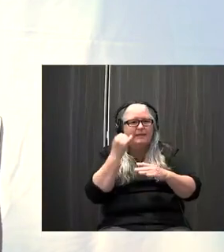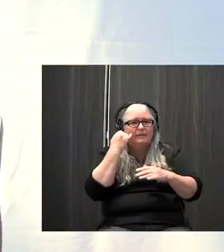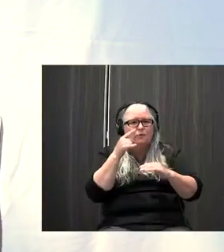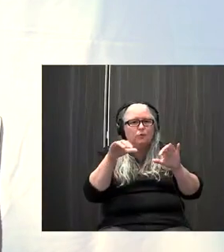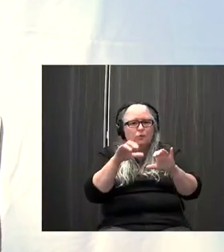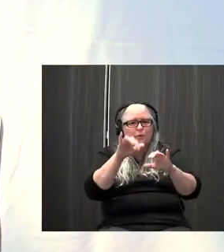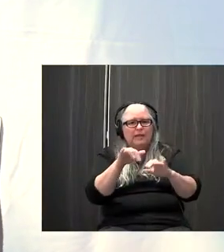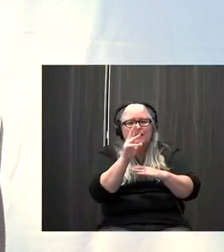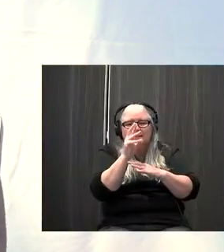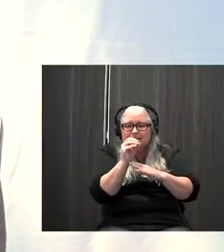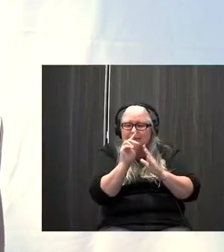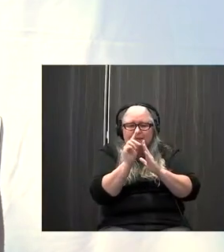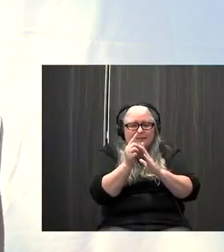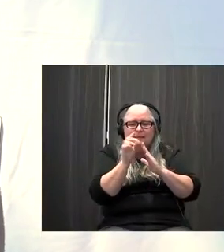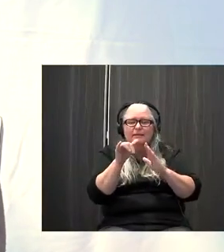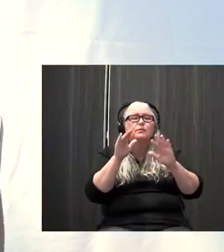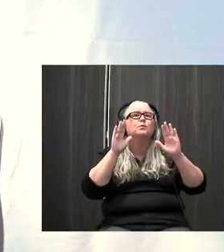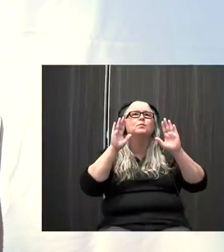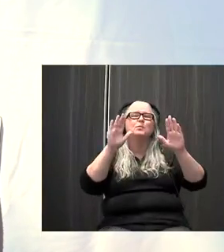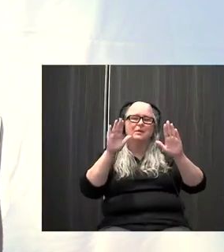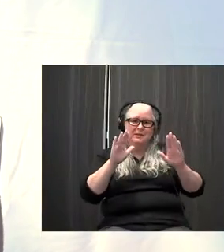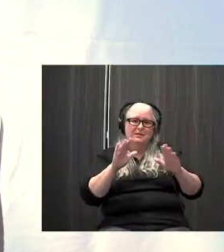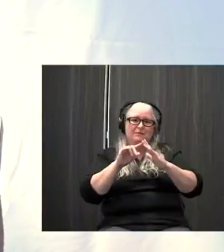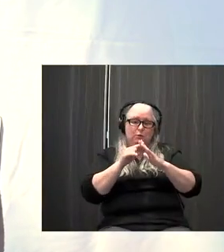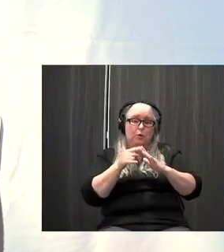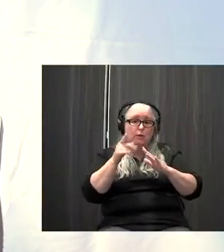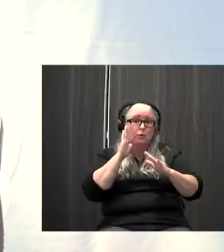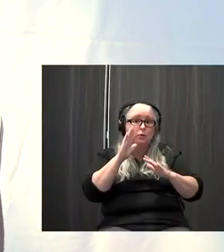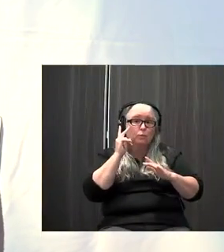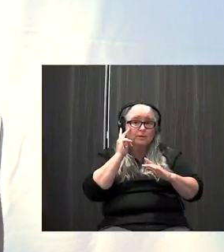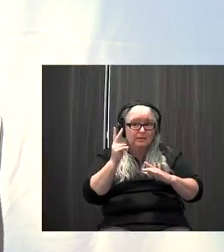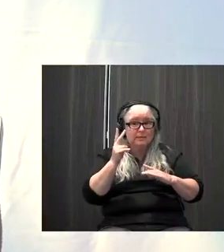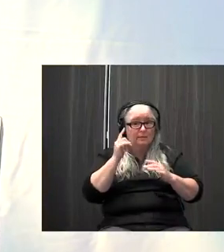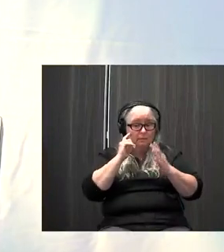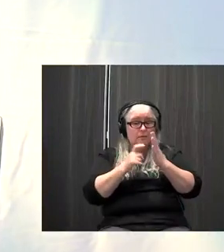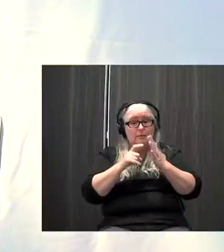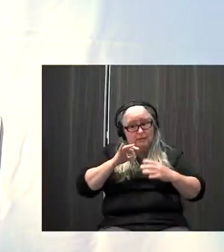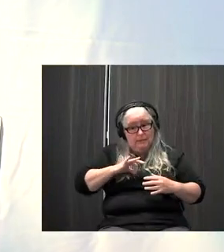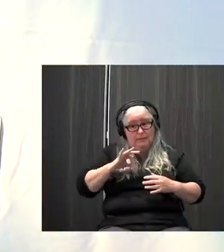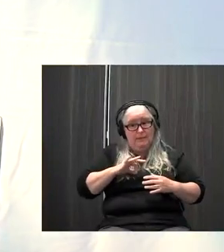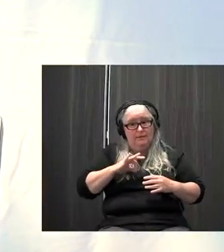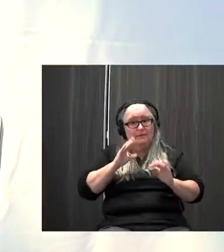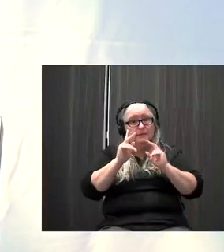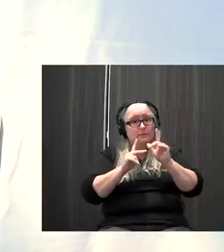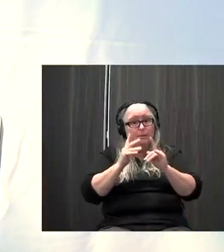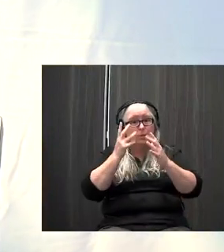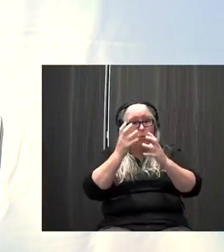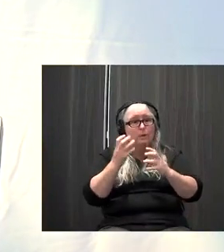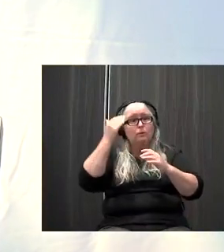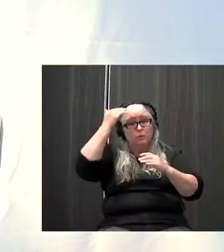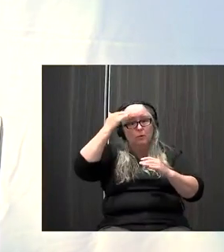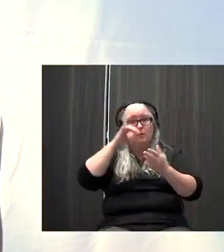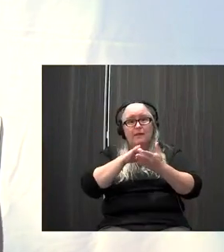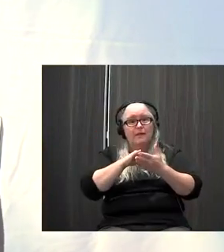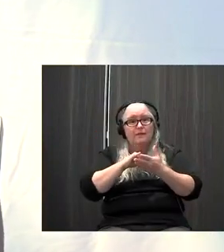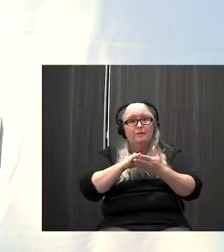seconds, that's a fabulous start and you're going to start to see benefits just from 60 seconds a day. So people like to know that, that they don't have to all